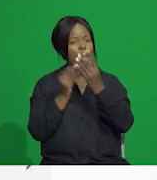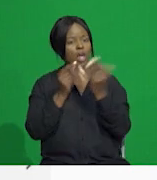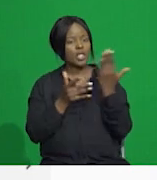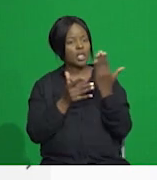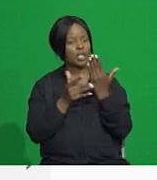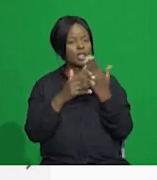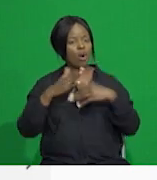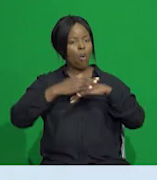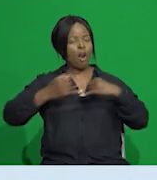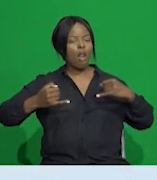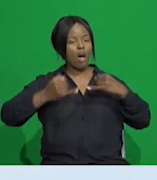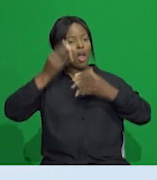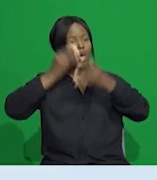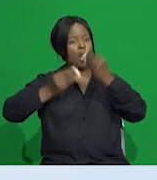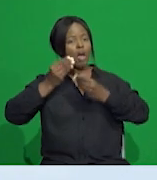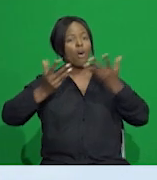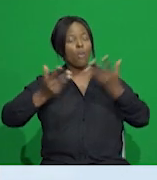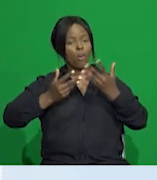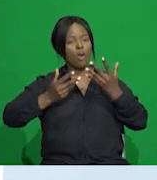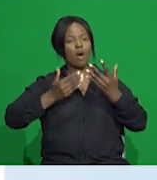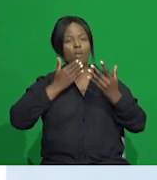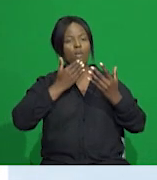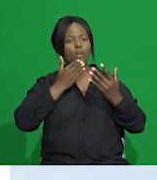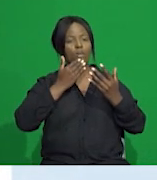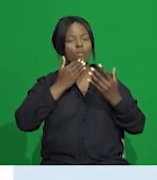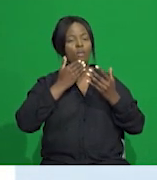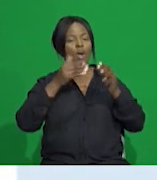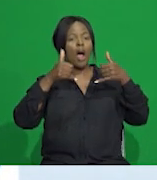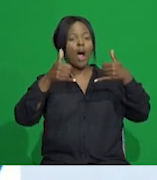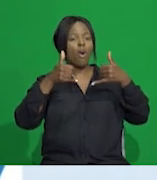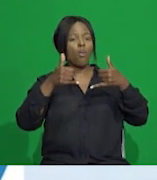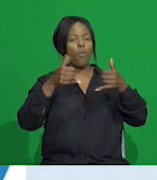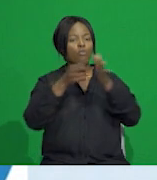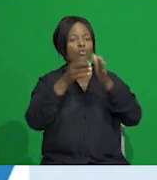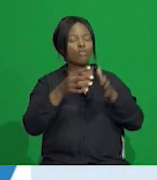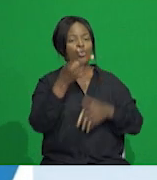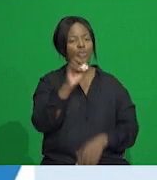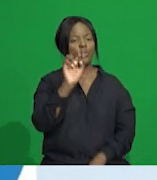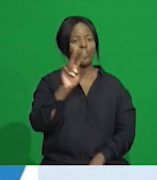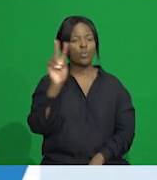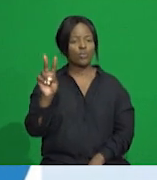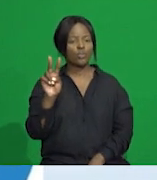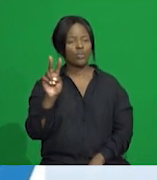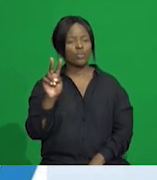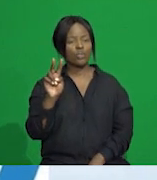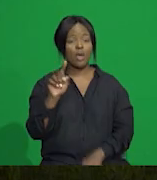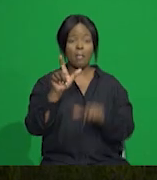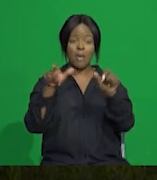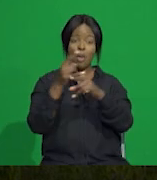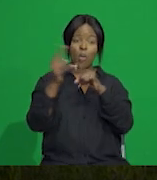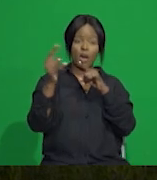are also captured in our Spotlight Student Award, which the 2022 winners will be presented today.